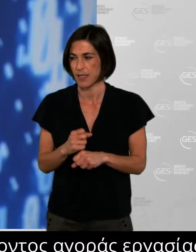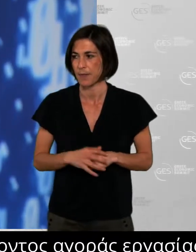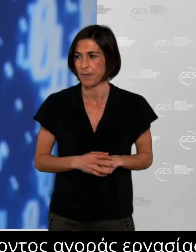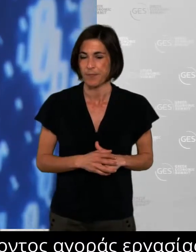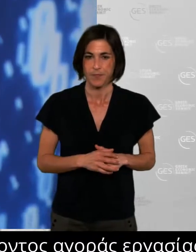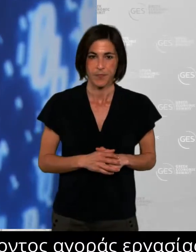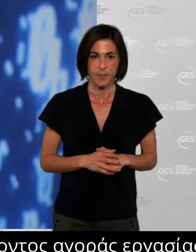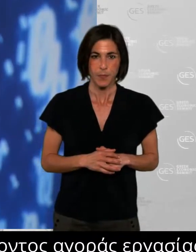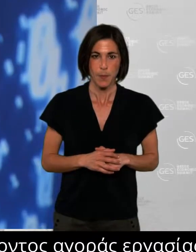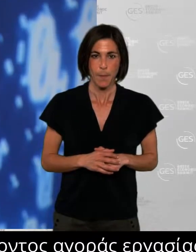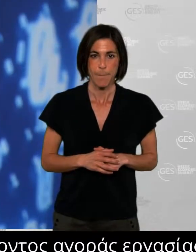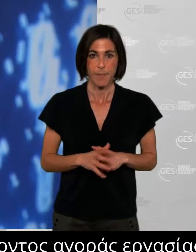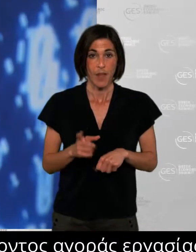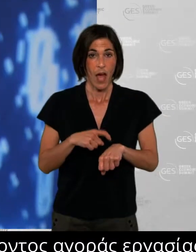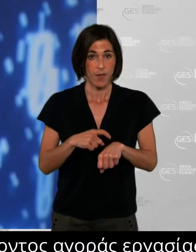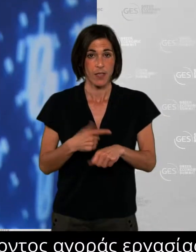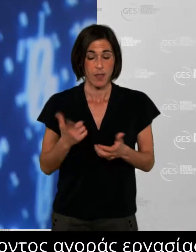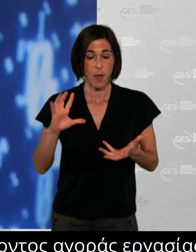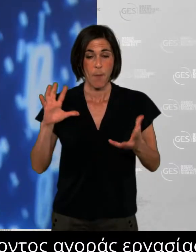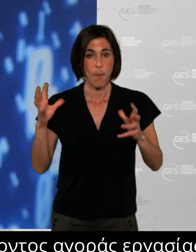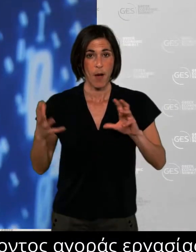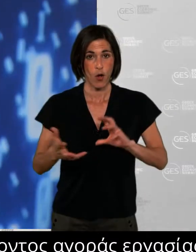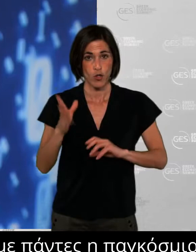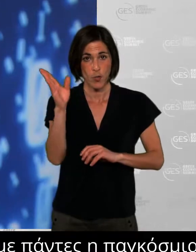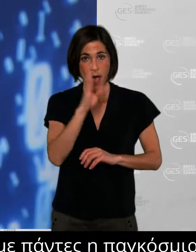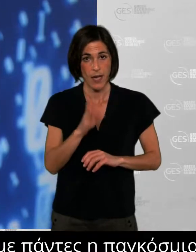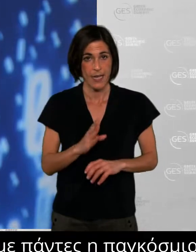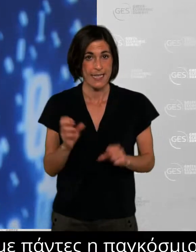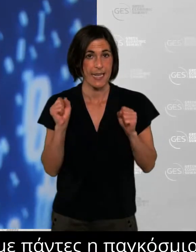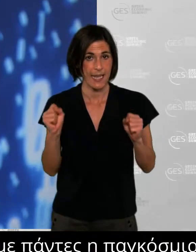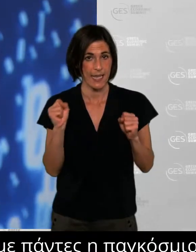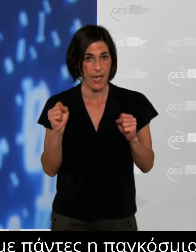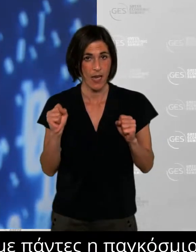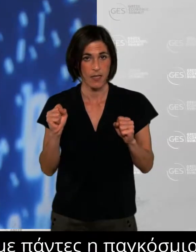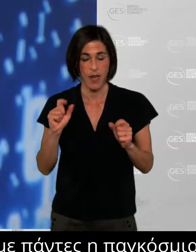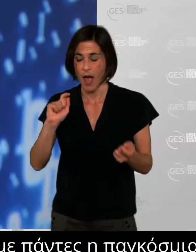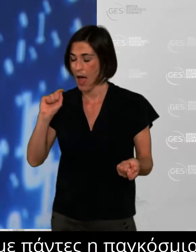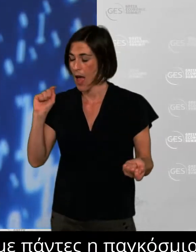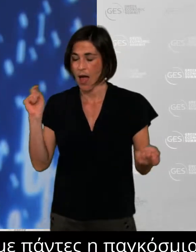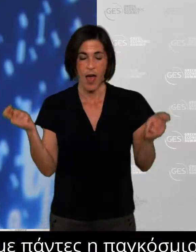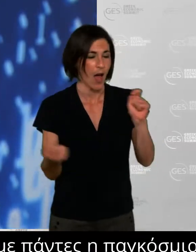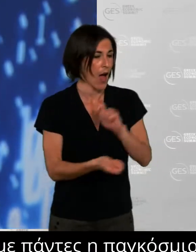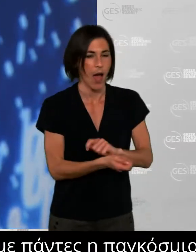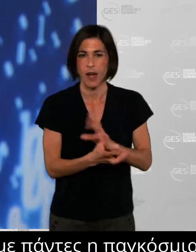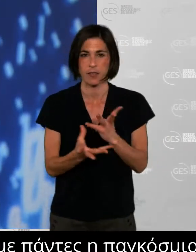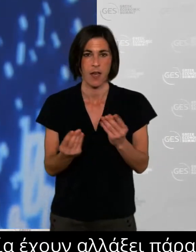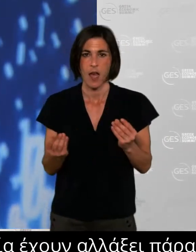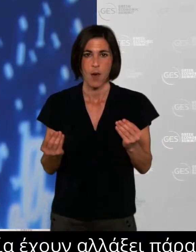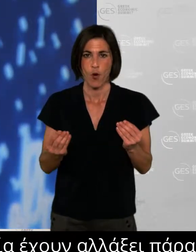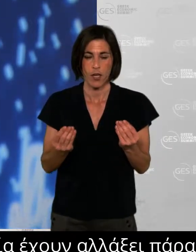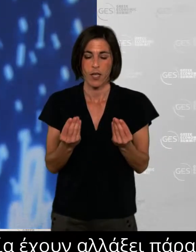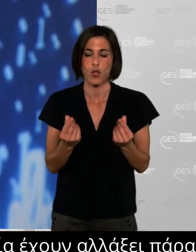last two years have changed very many things in the way we interact, in the way we work, in the way we are